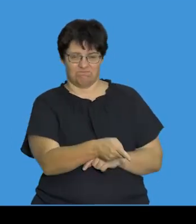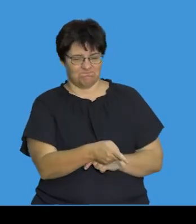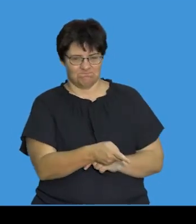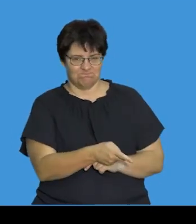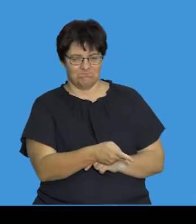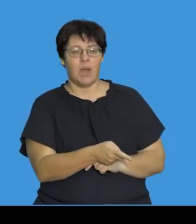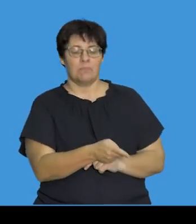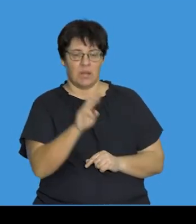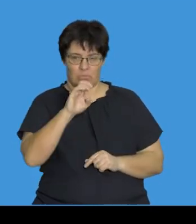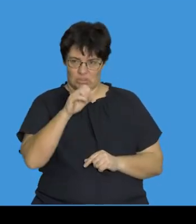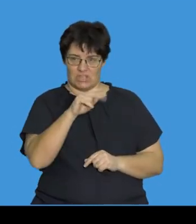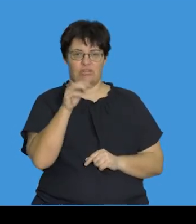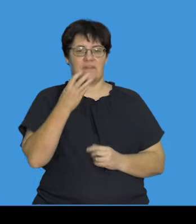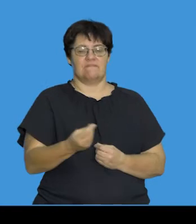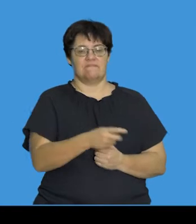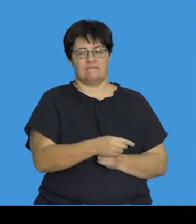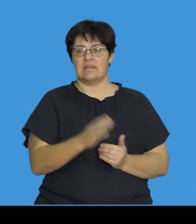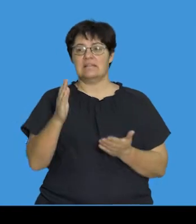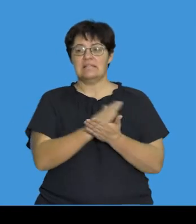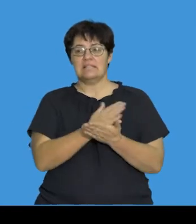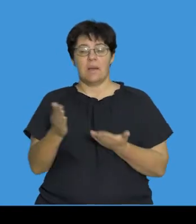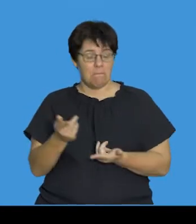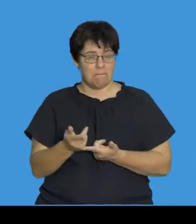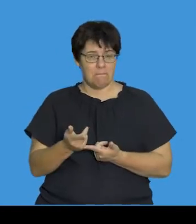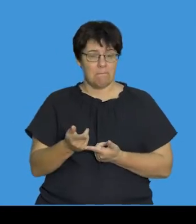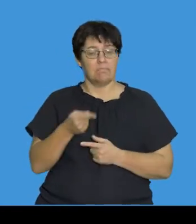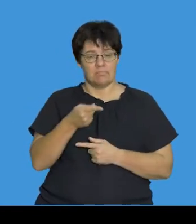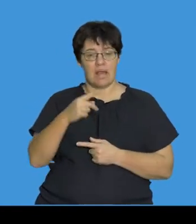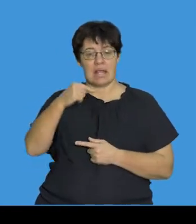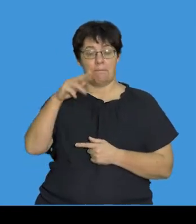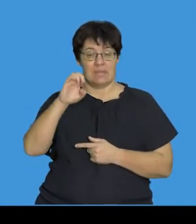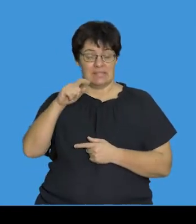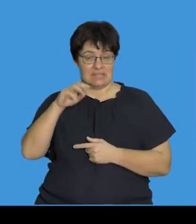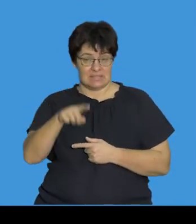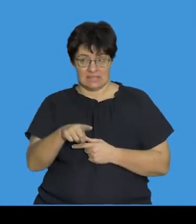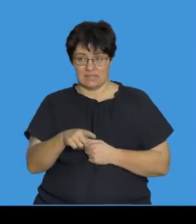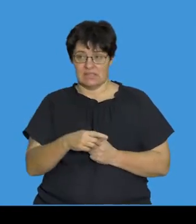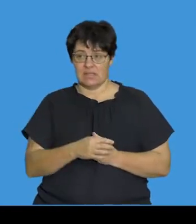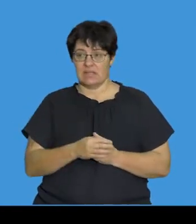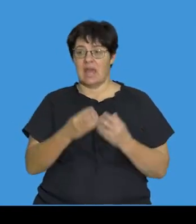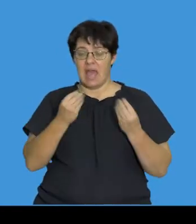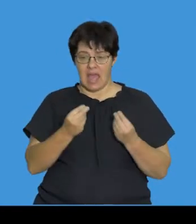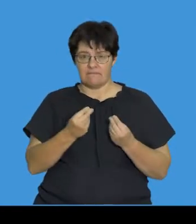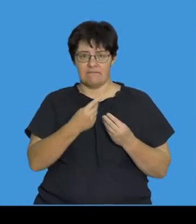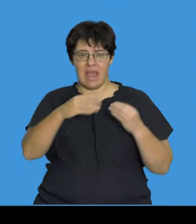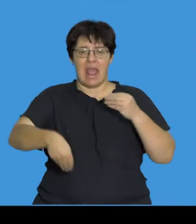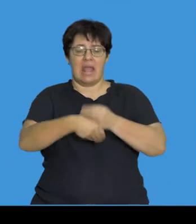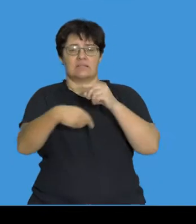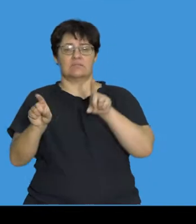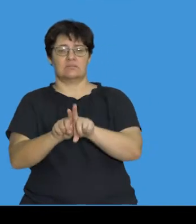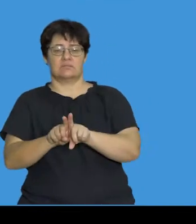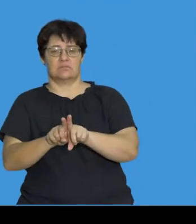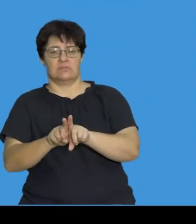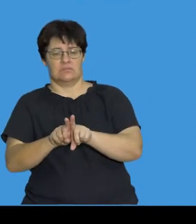We know that some individuals may produce a gamete that has an extra